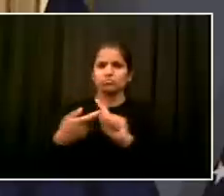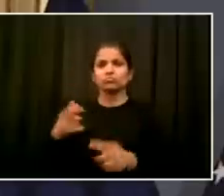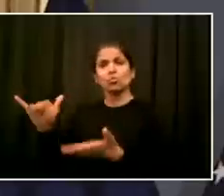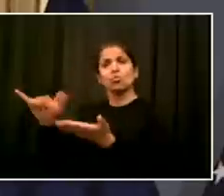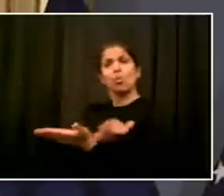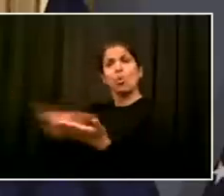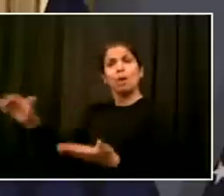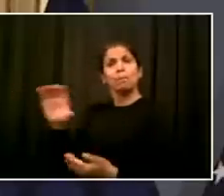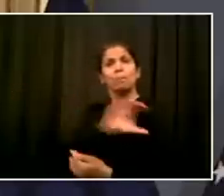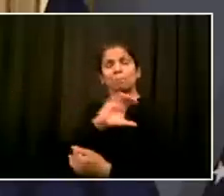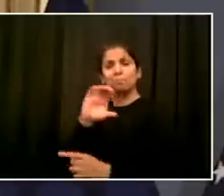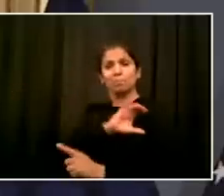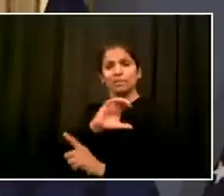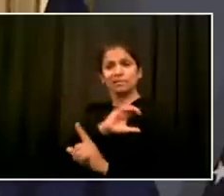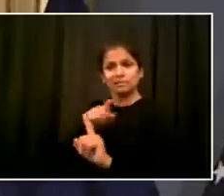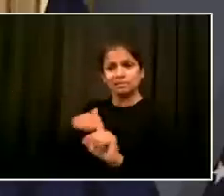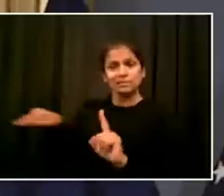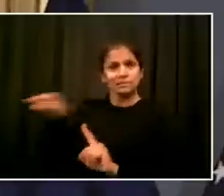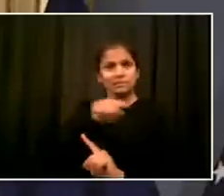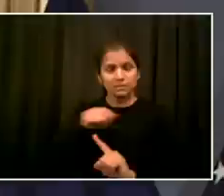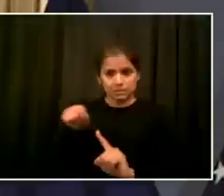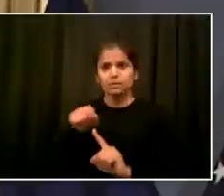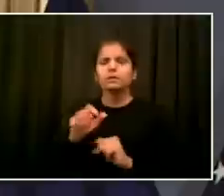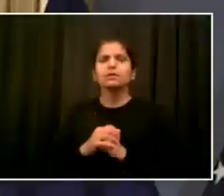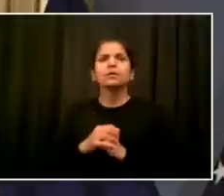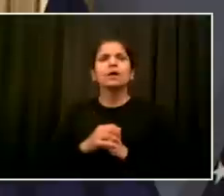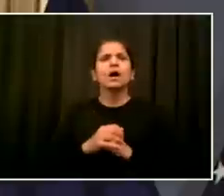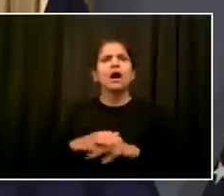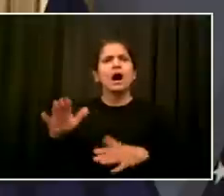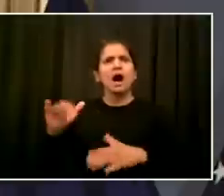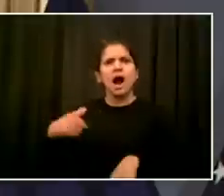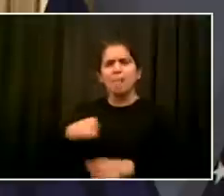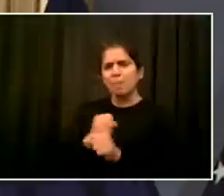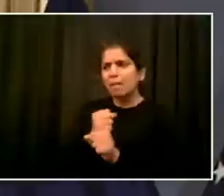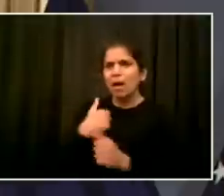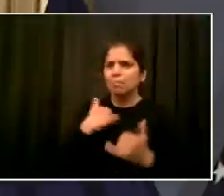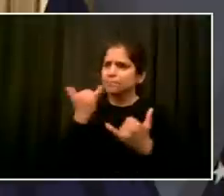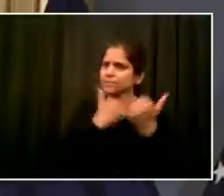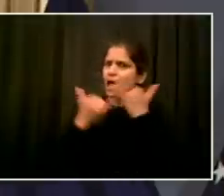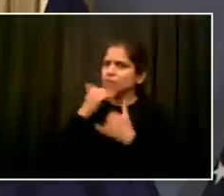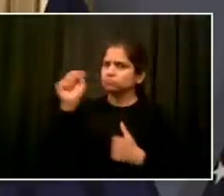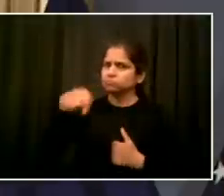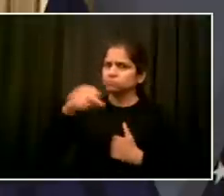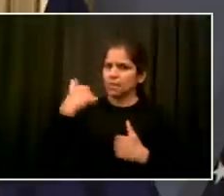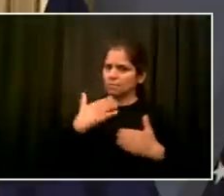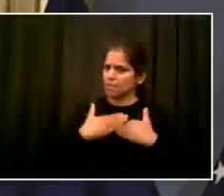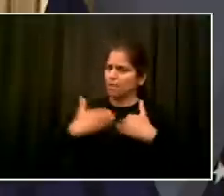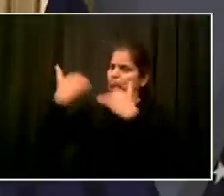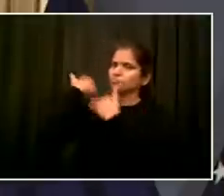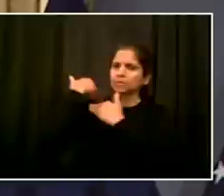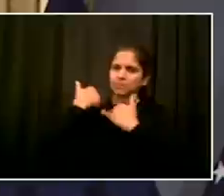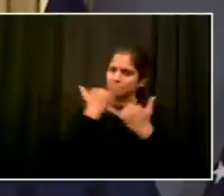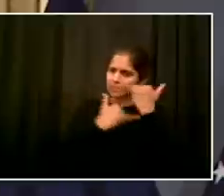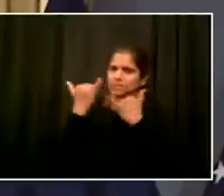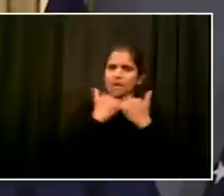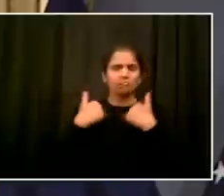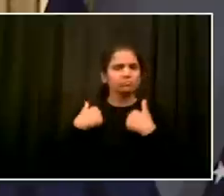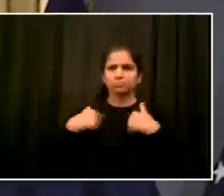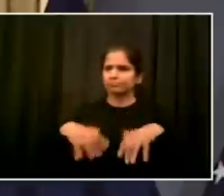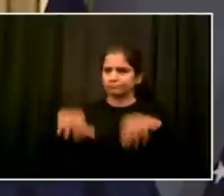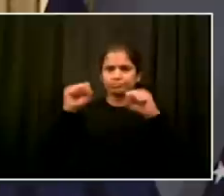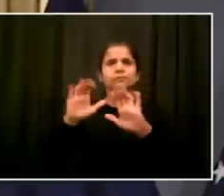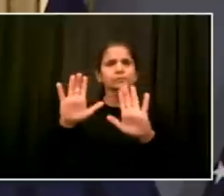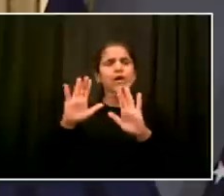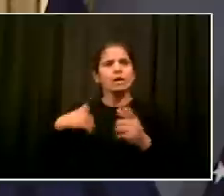We have to own the mistakes, but we are committed to it. But when you talk about the training and de-escalation, I think the mayor